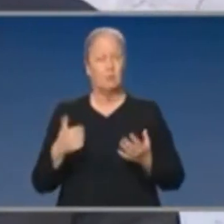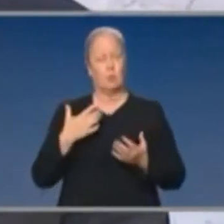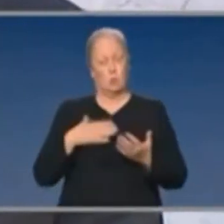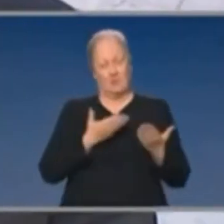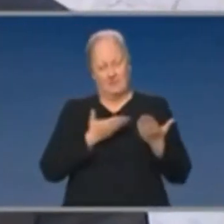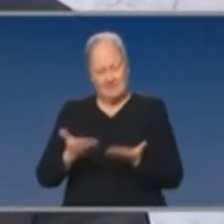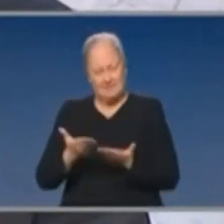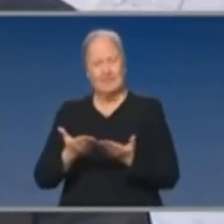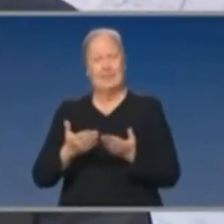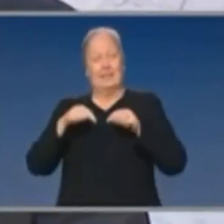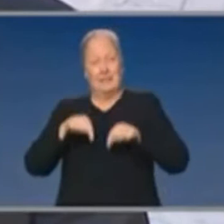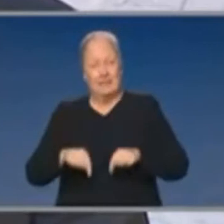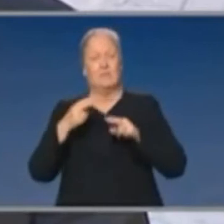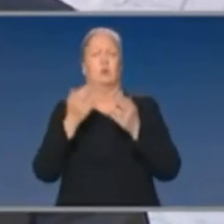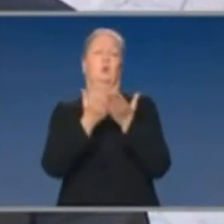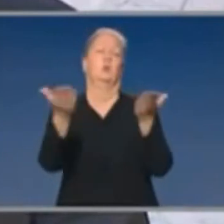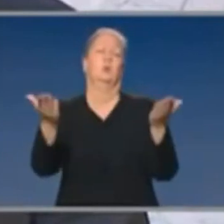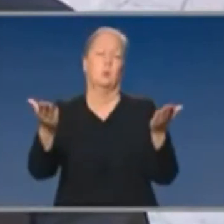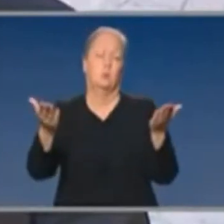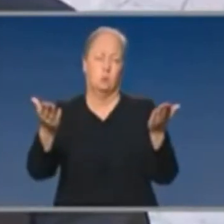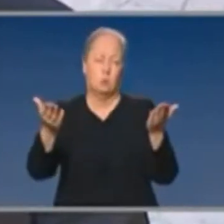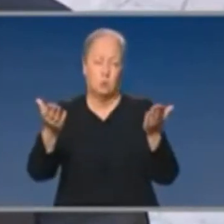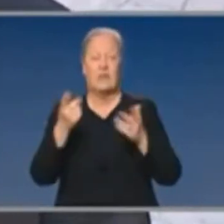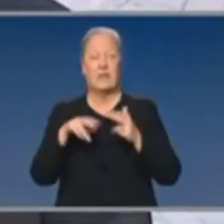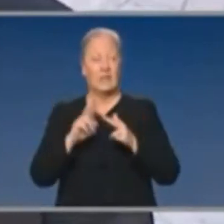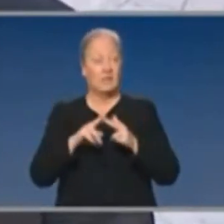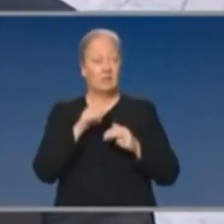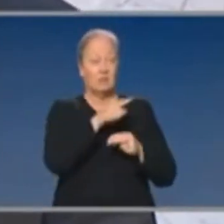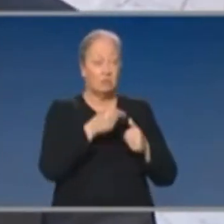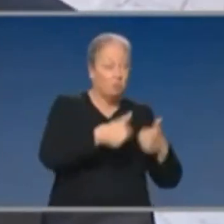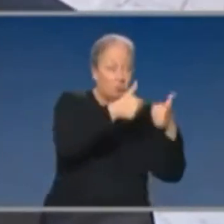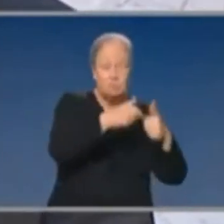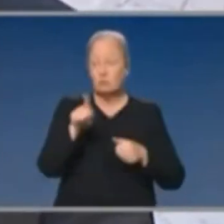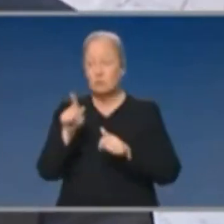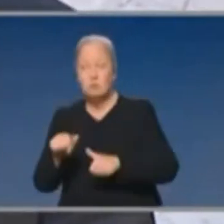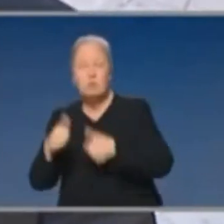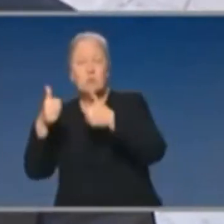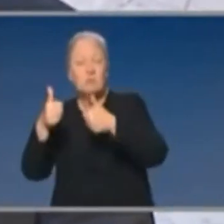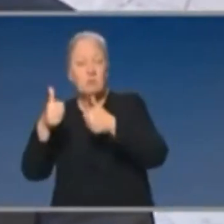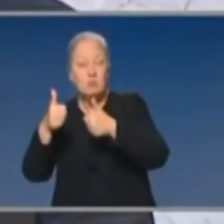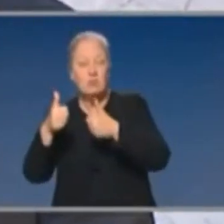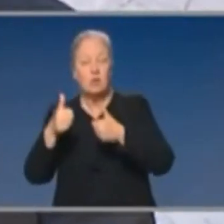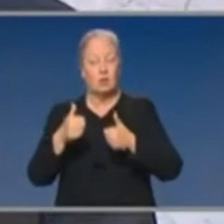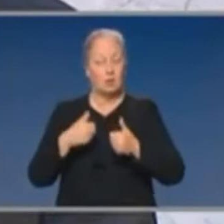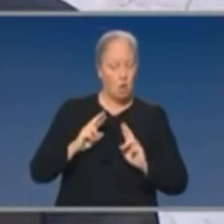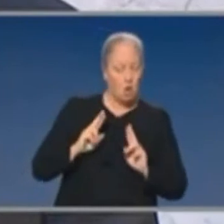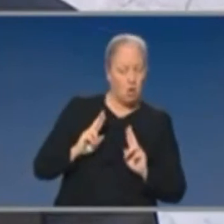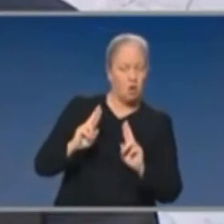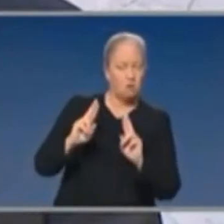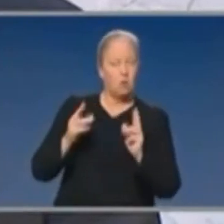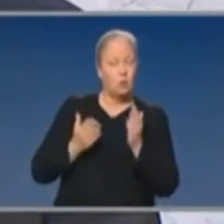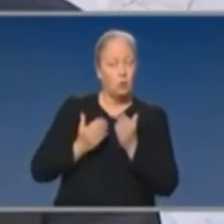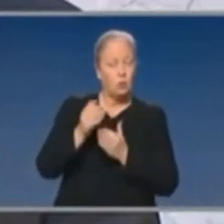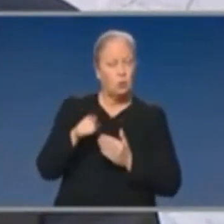need, should both of those vaccines prove successful as they go through their trials. Now, of course, of the